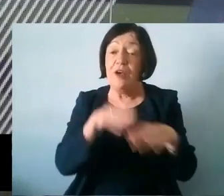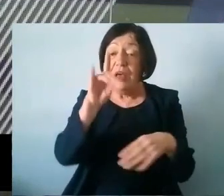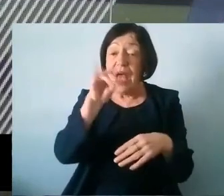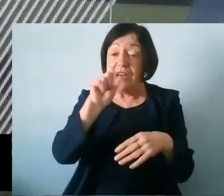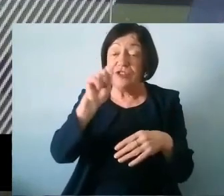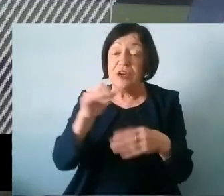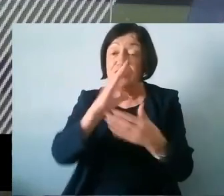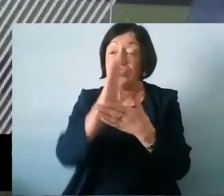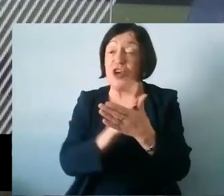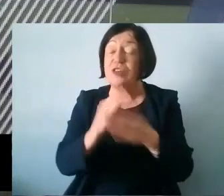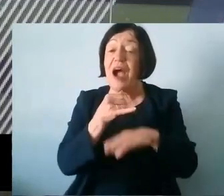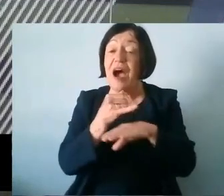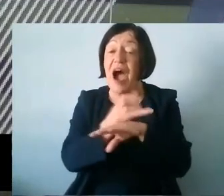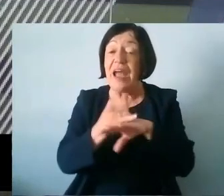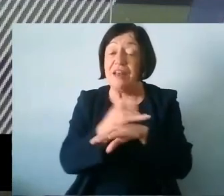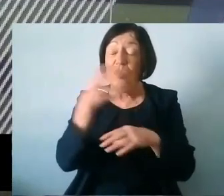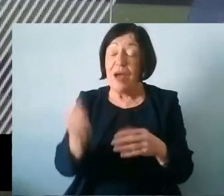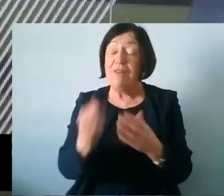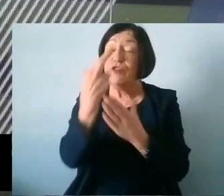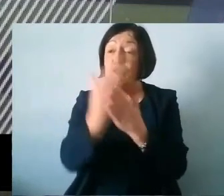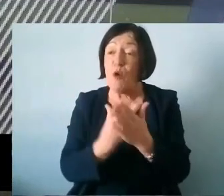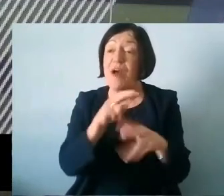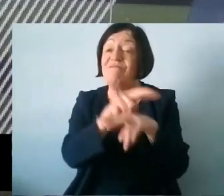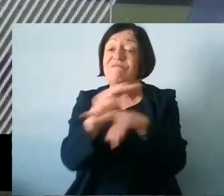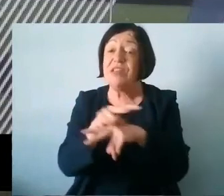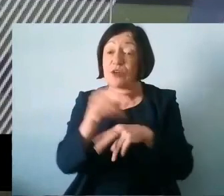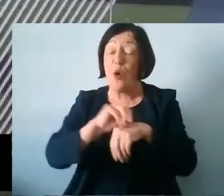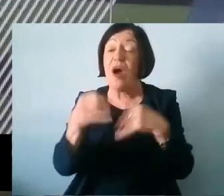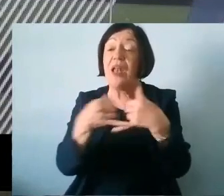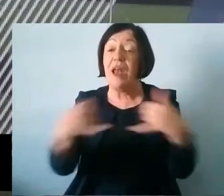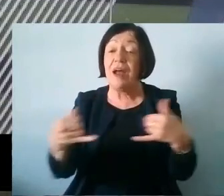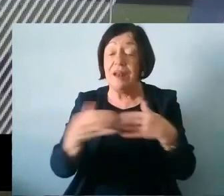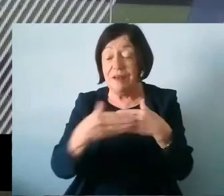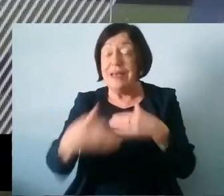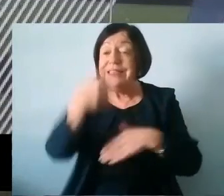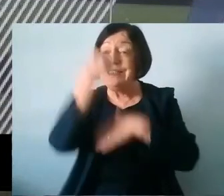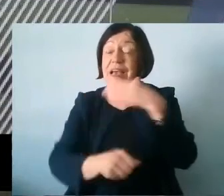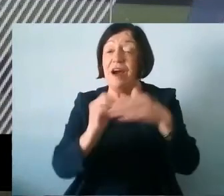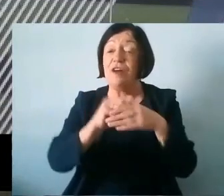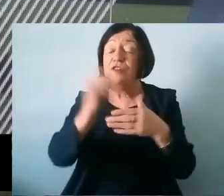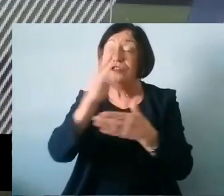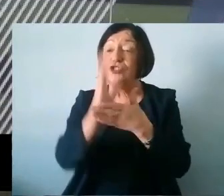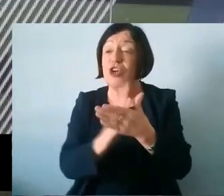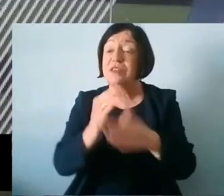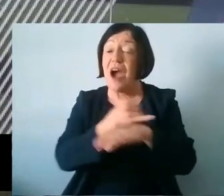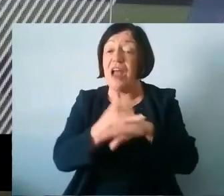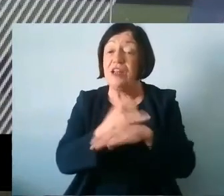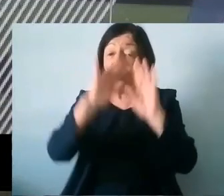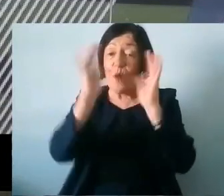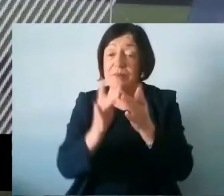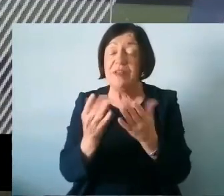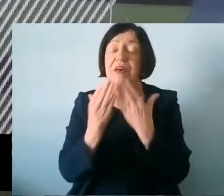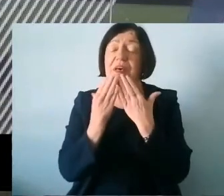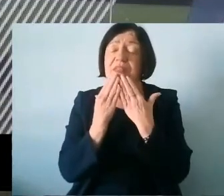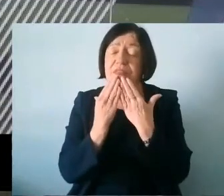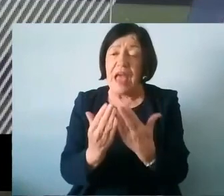island if you like and there will be a report and videos that will go online in the coming days on the shared island website thank you for all